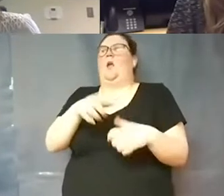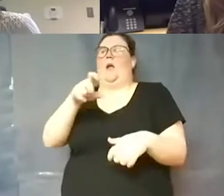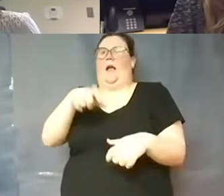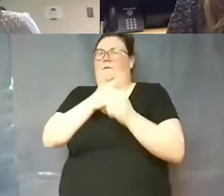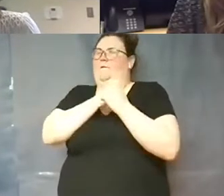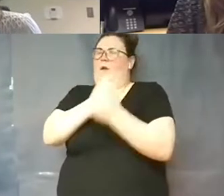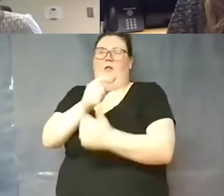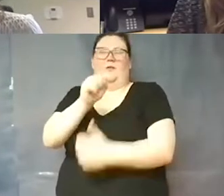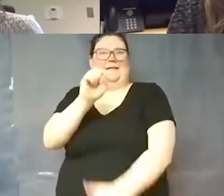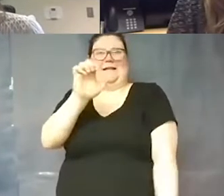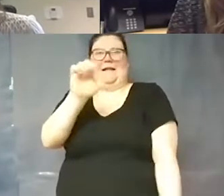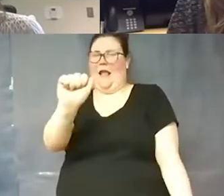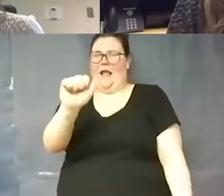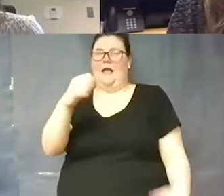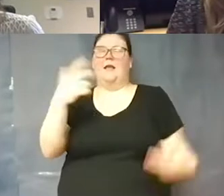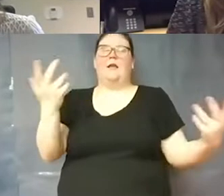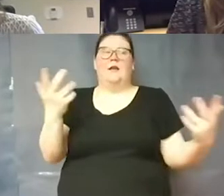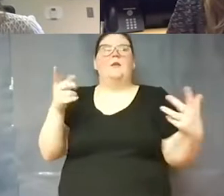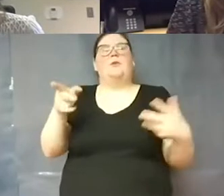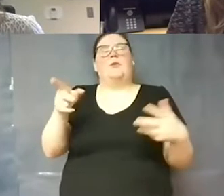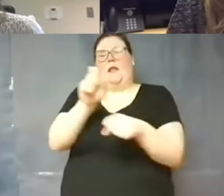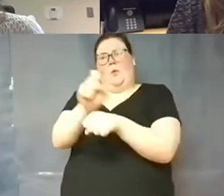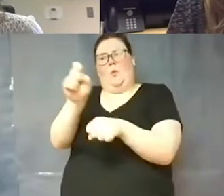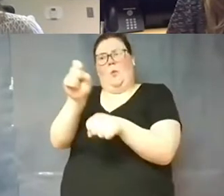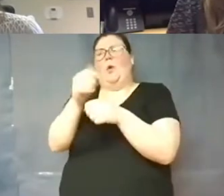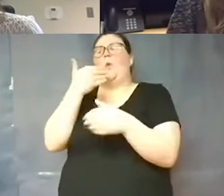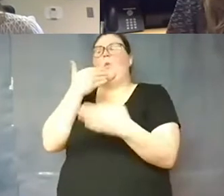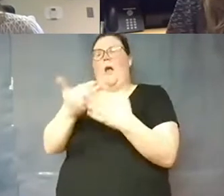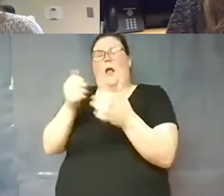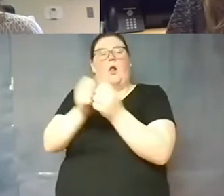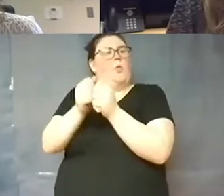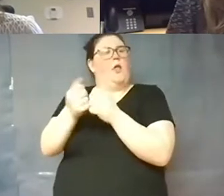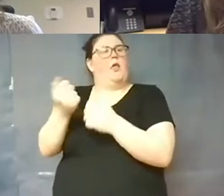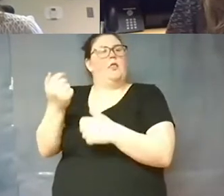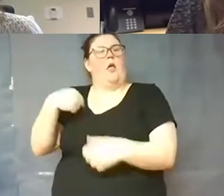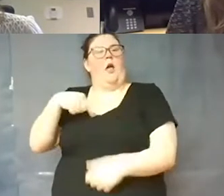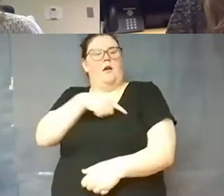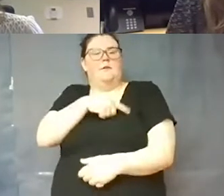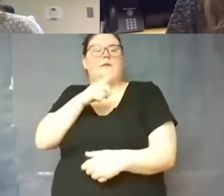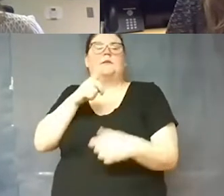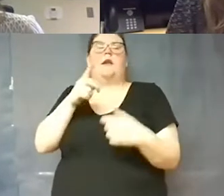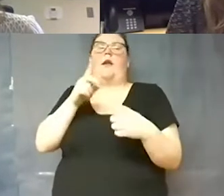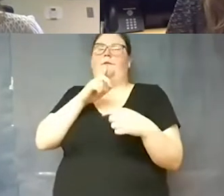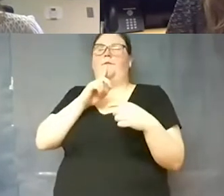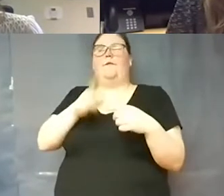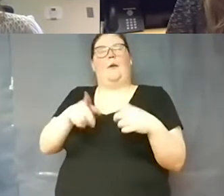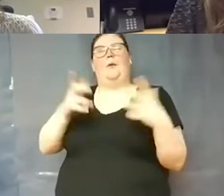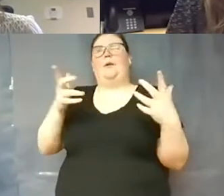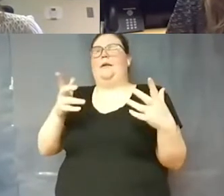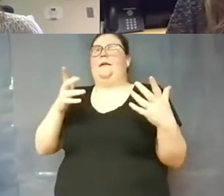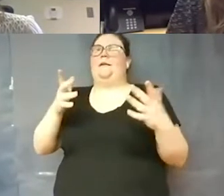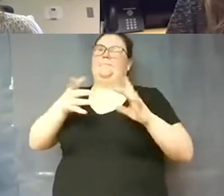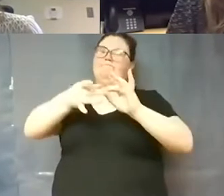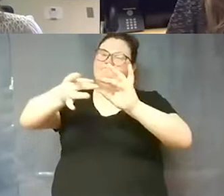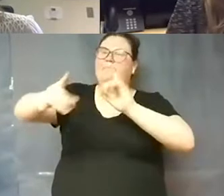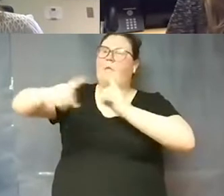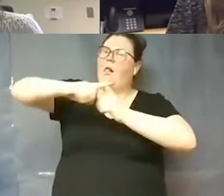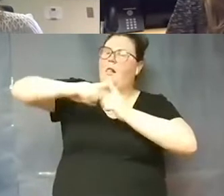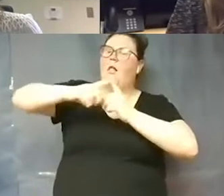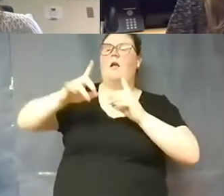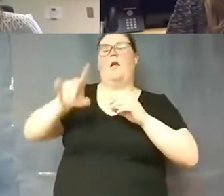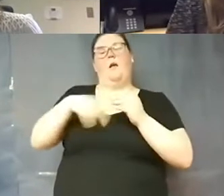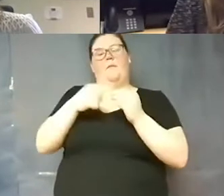so uh they're very they work very well with us and are very complimentary on our calls um as far as um how